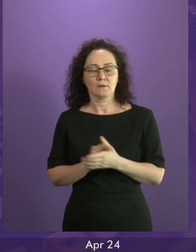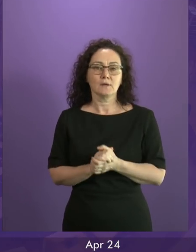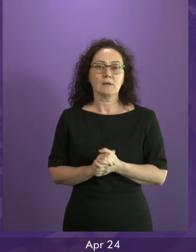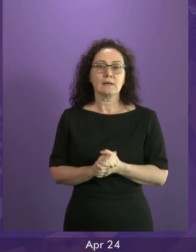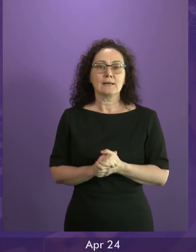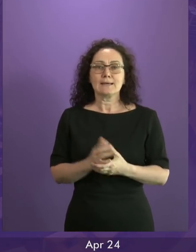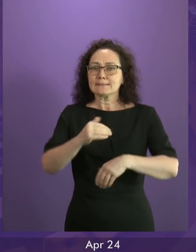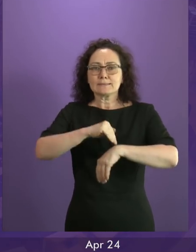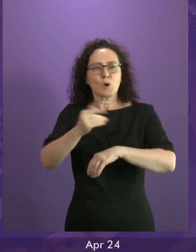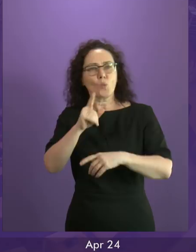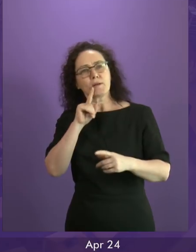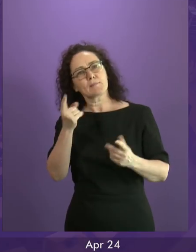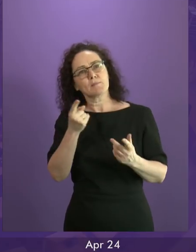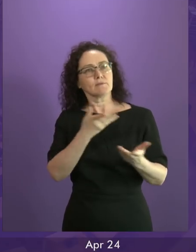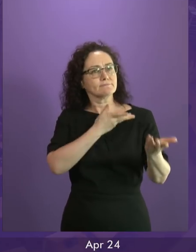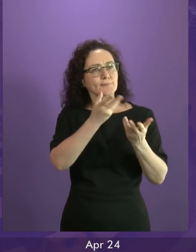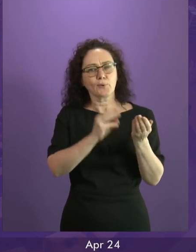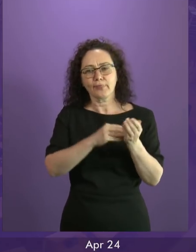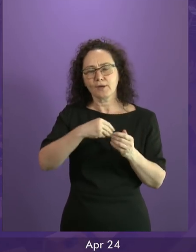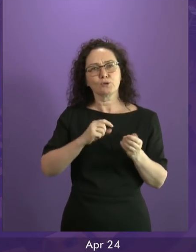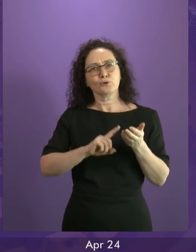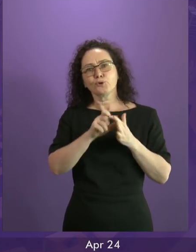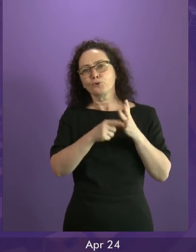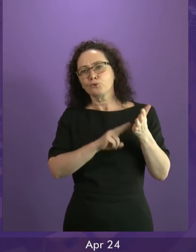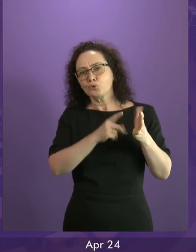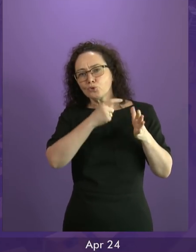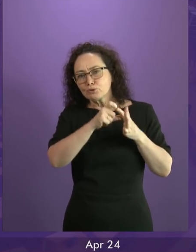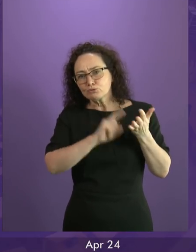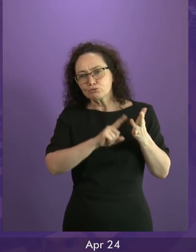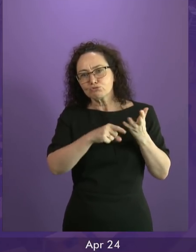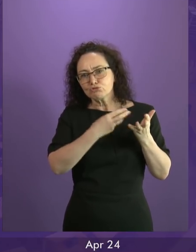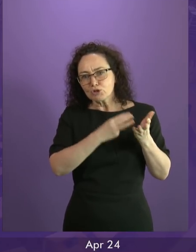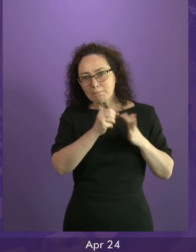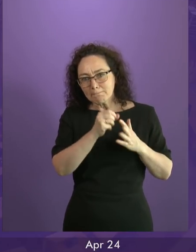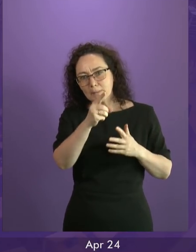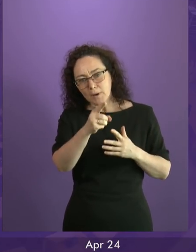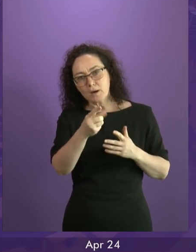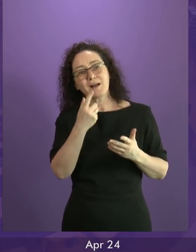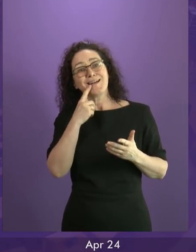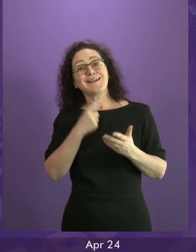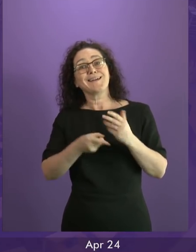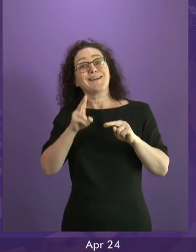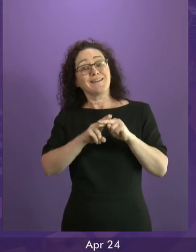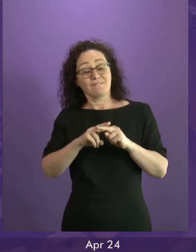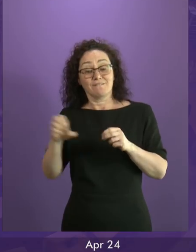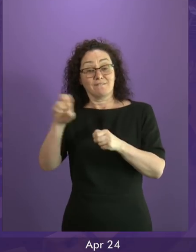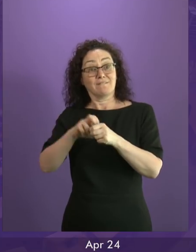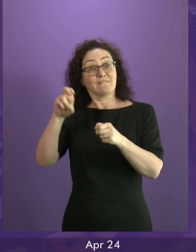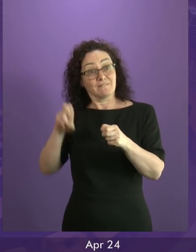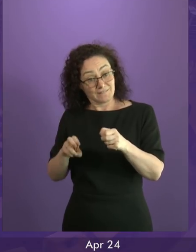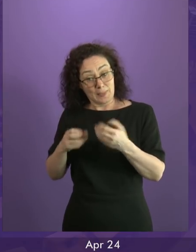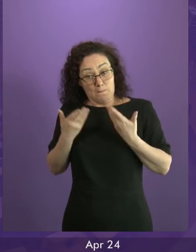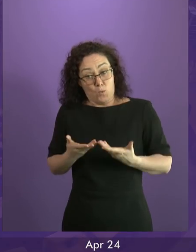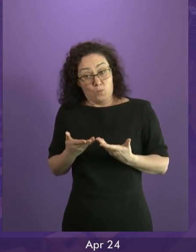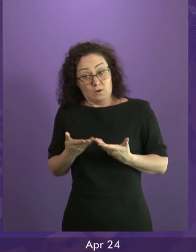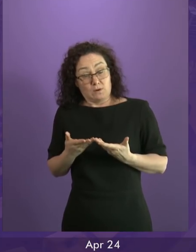the inclination to impose uniformity, even in devolved areas will lead to more Westminster centralisation. It is my